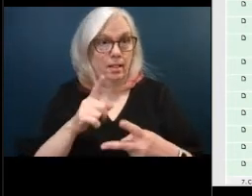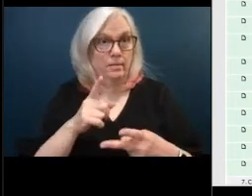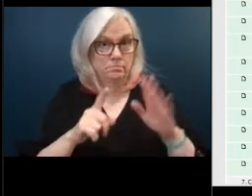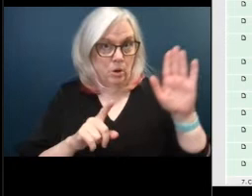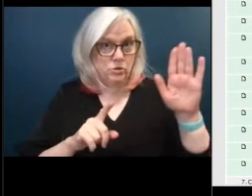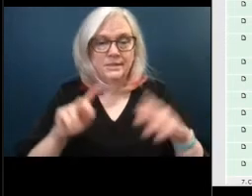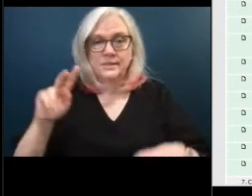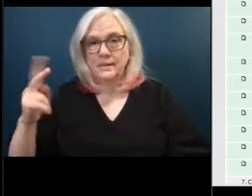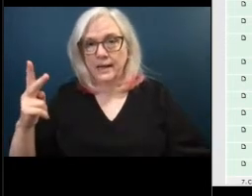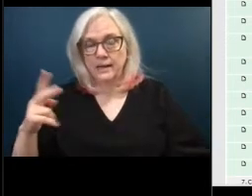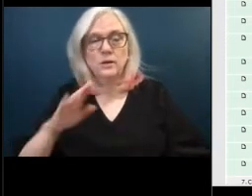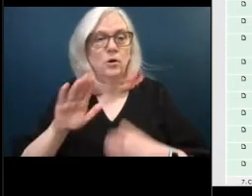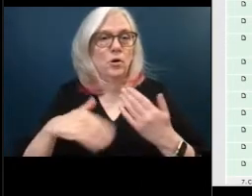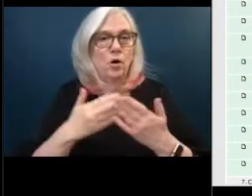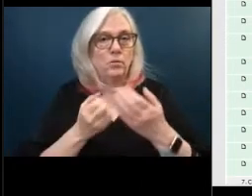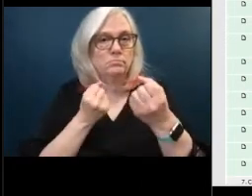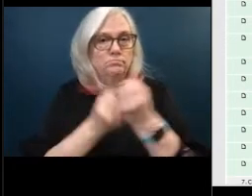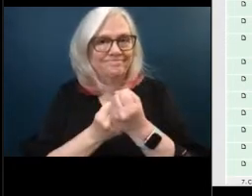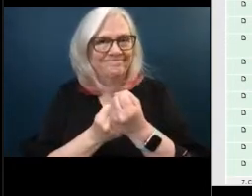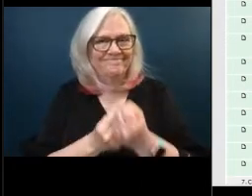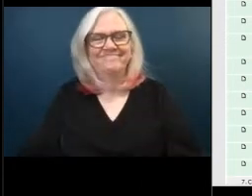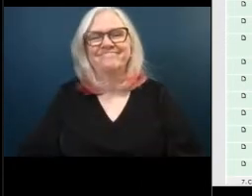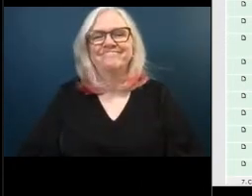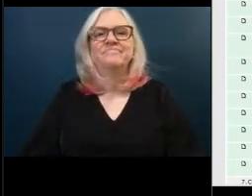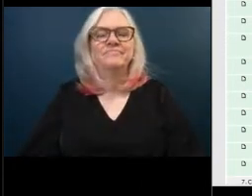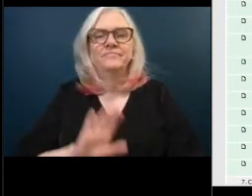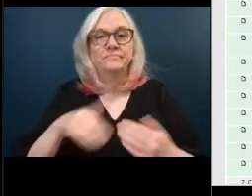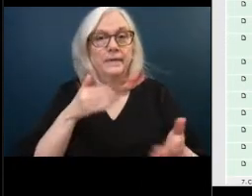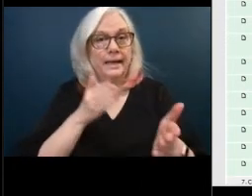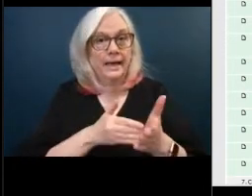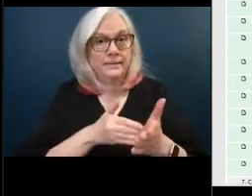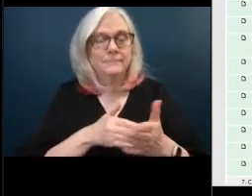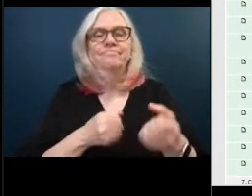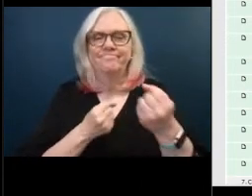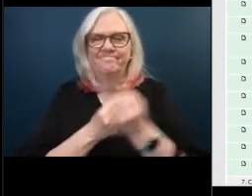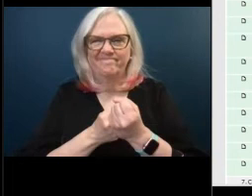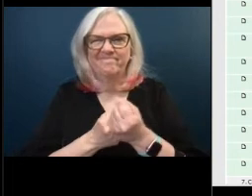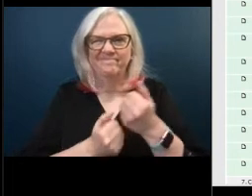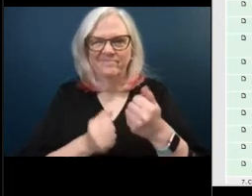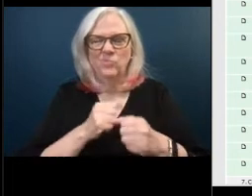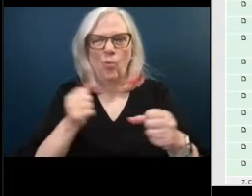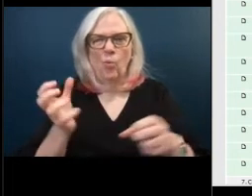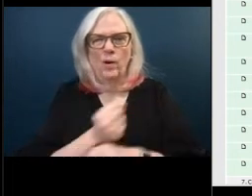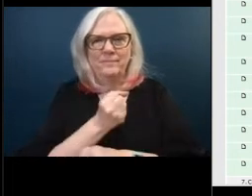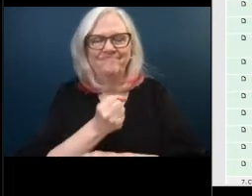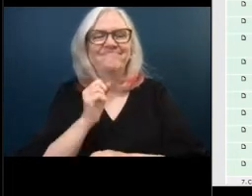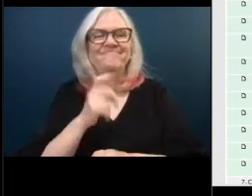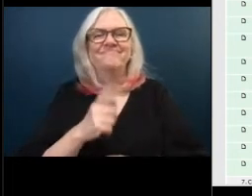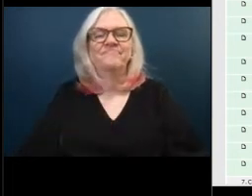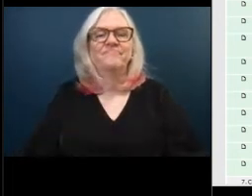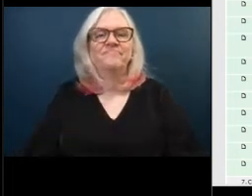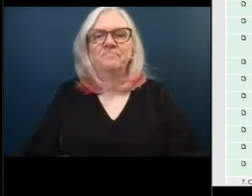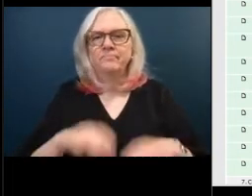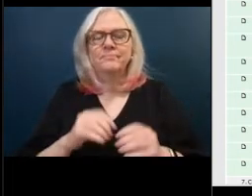a second all those in favor say aye aye all those opposed say no the eyes have it the motion passes unanimously i believe